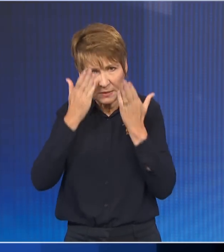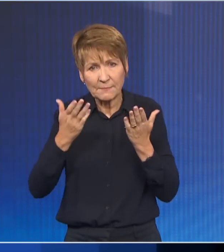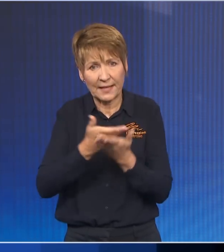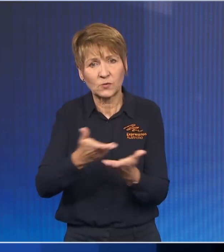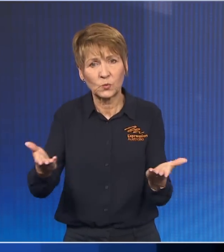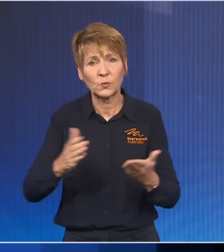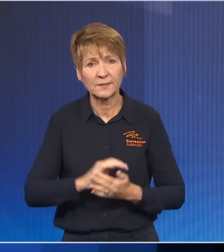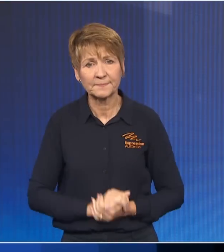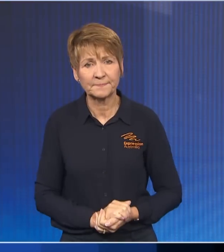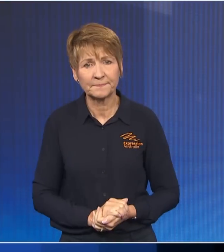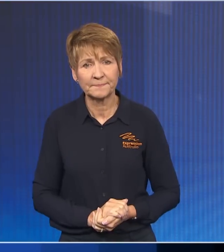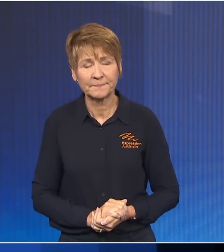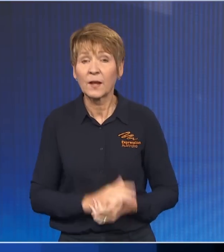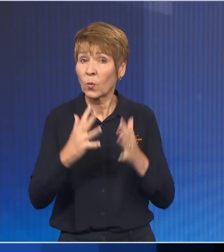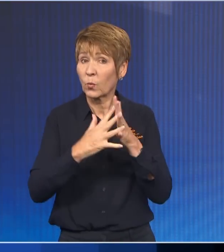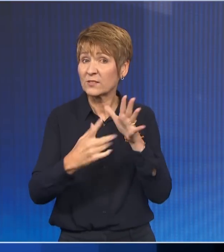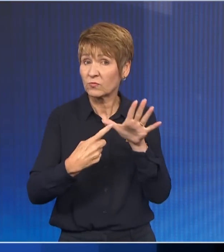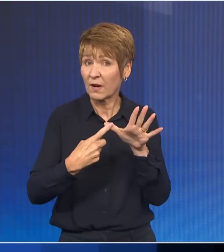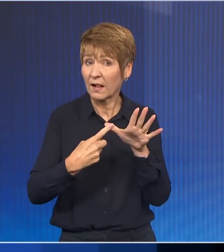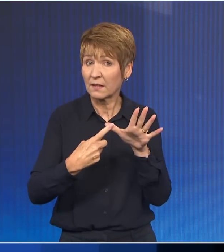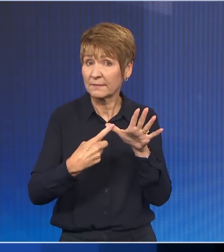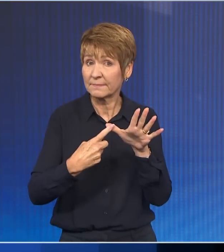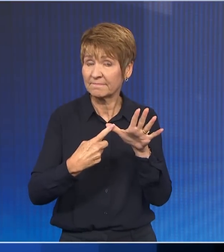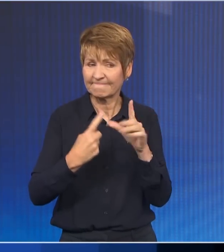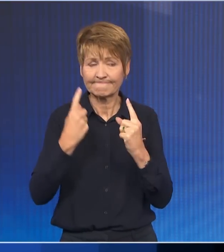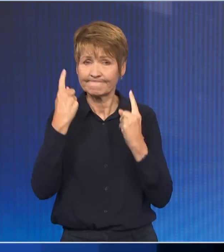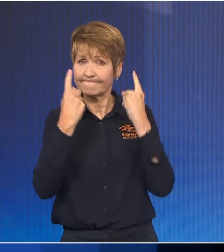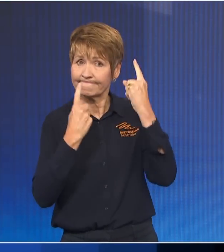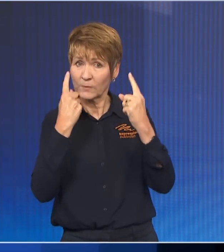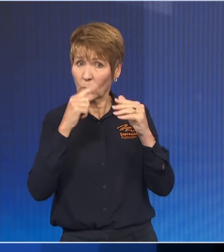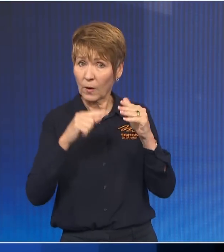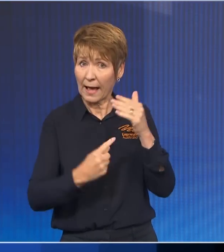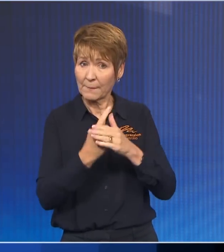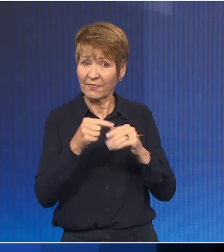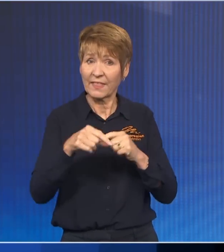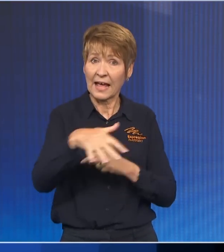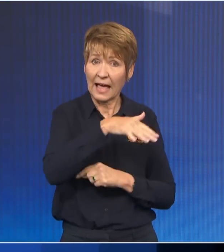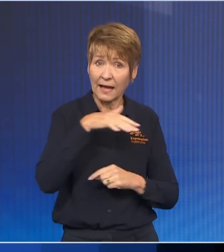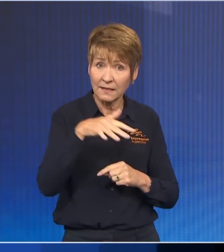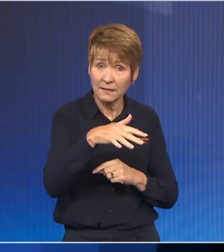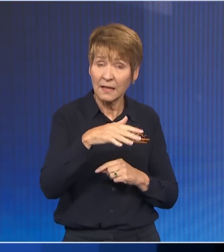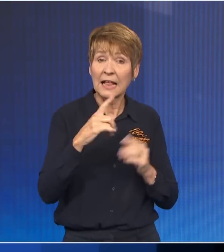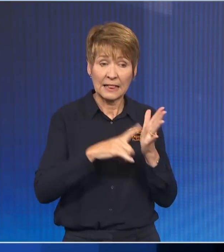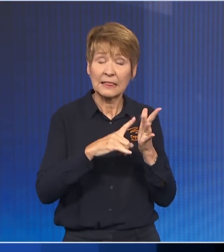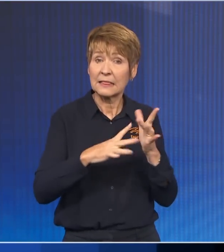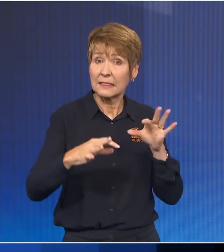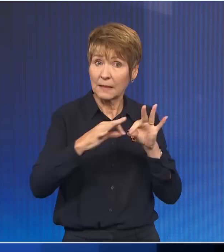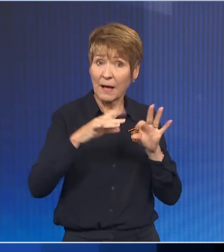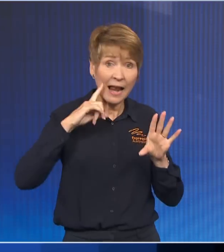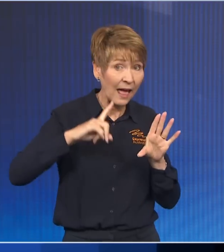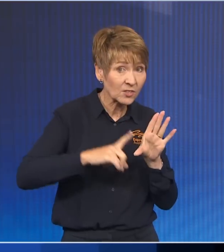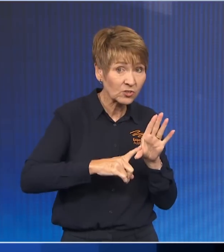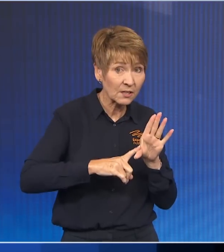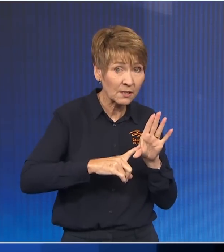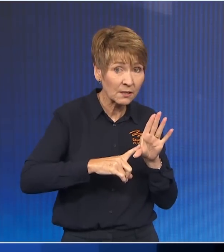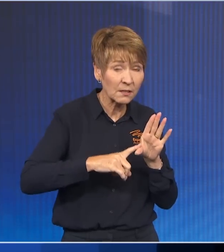to Western Australia, I look at what happened to the Western Australian Liberal Party last year at the state